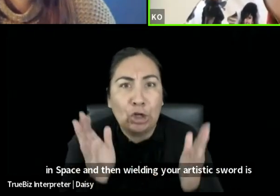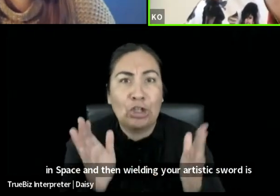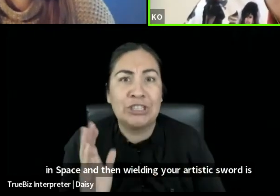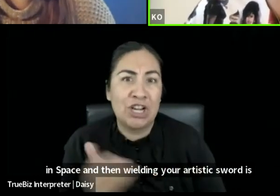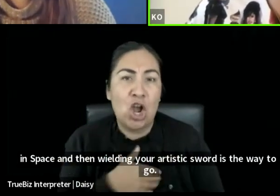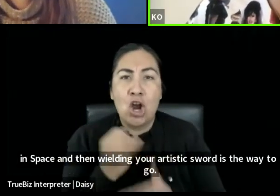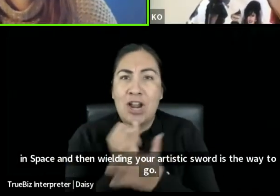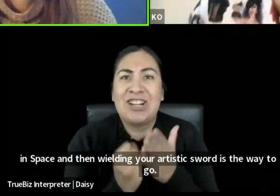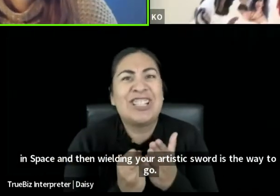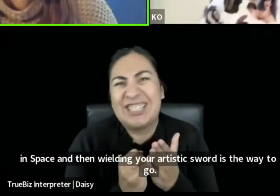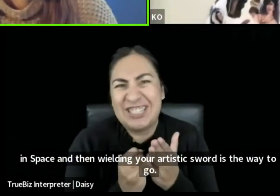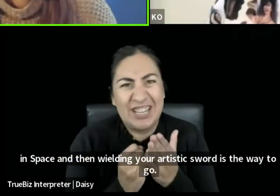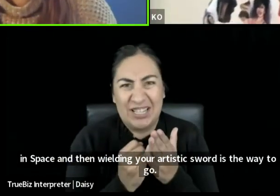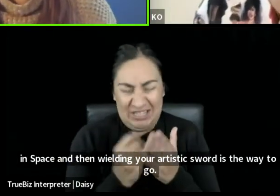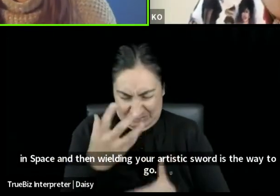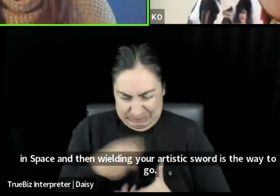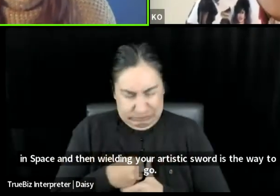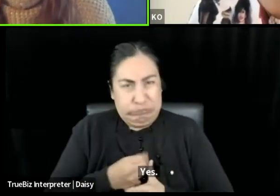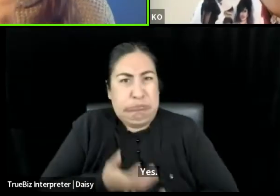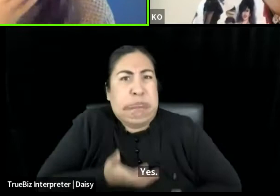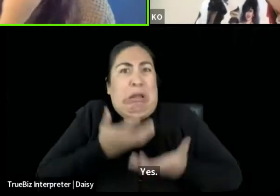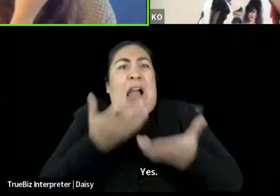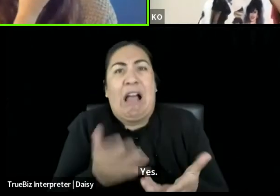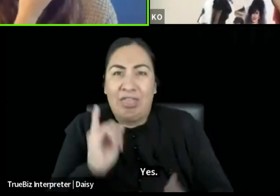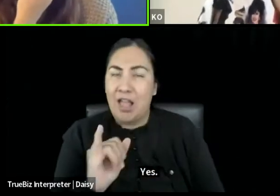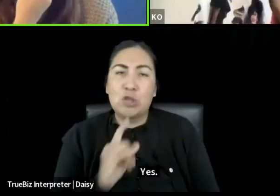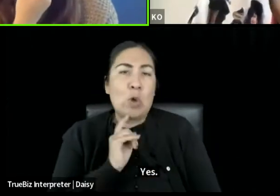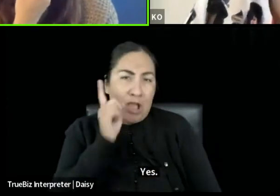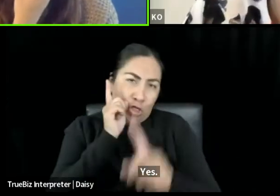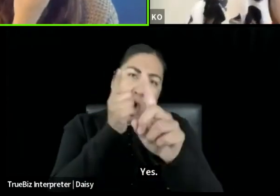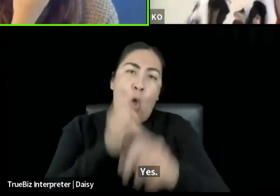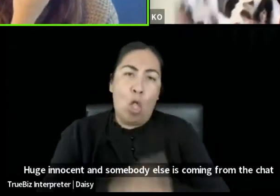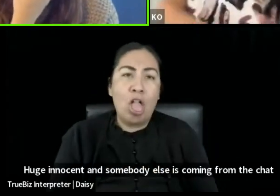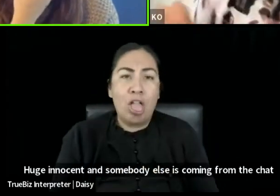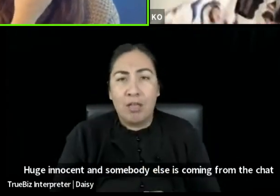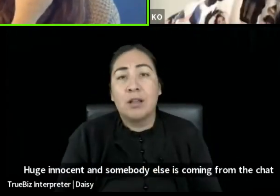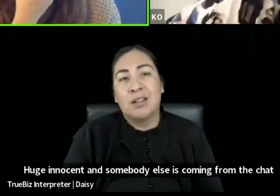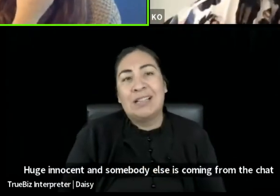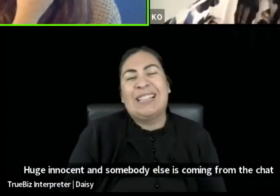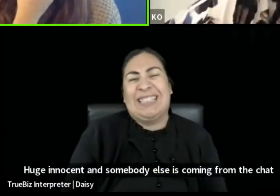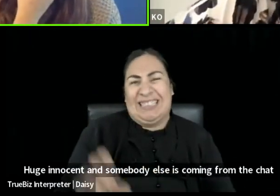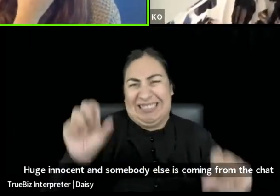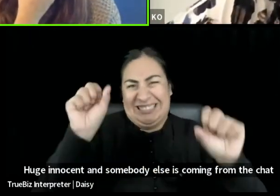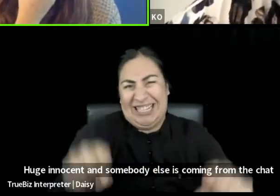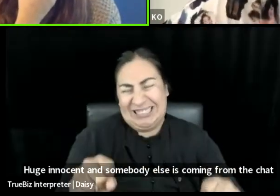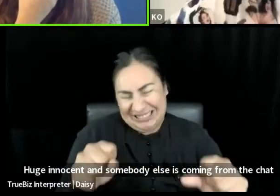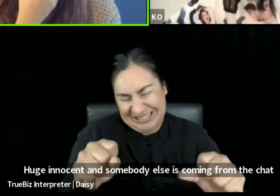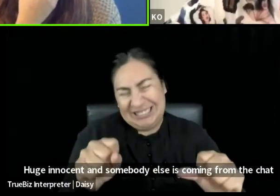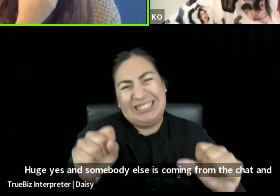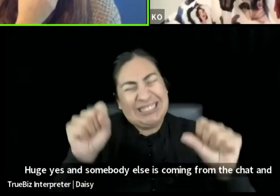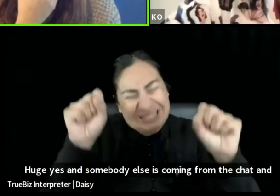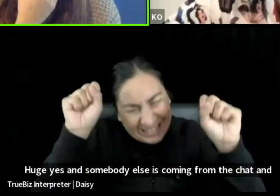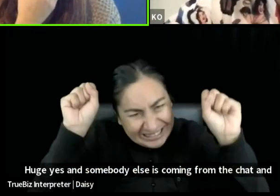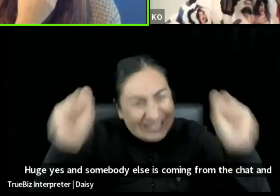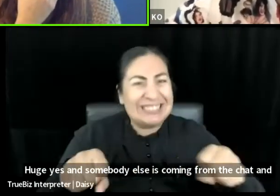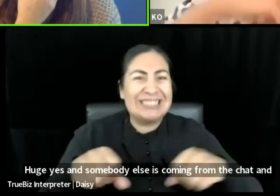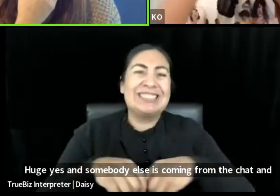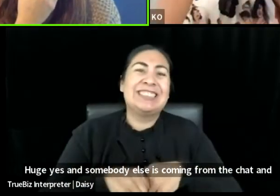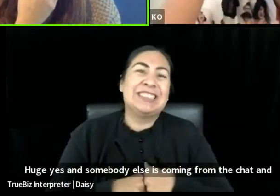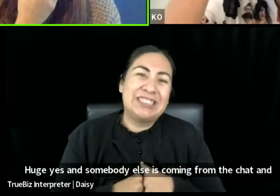Yes. Huge yes. And so many yes ands coming from the chat and just really appreciate